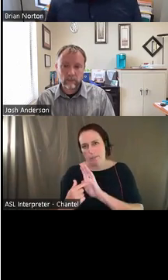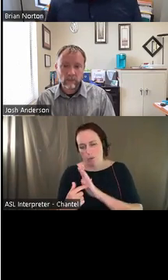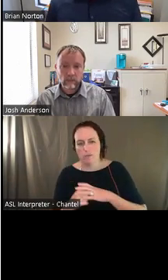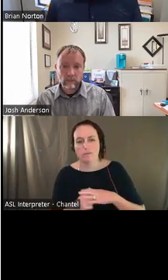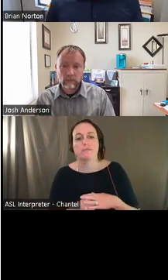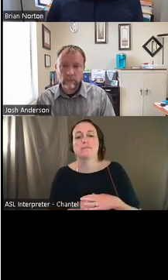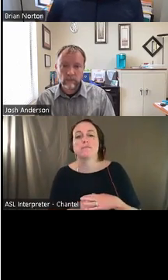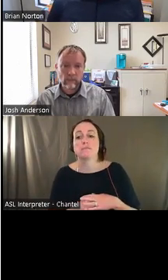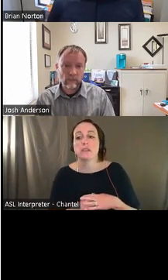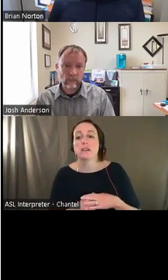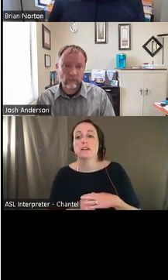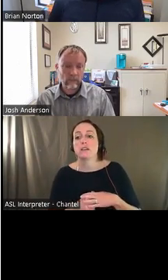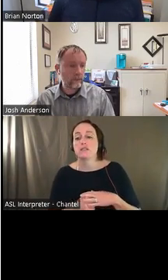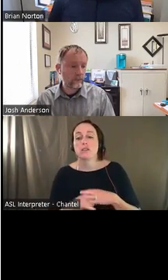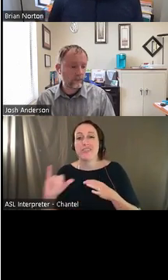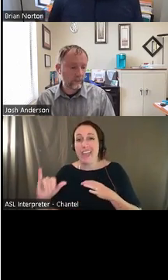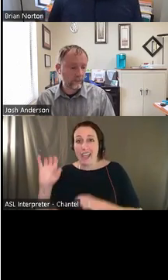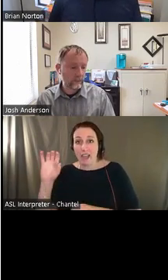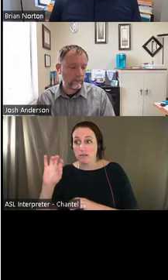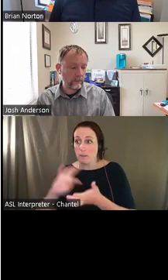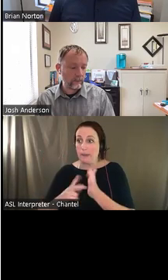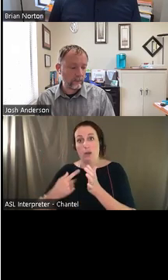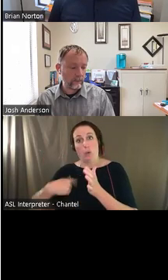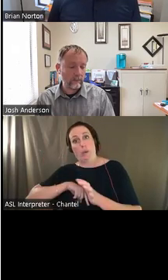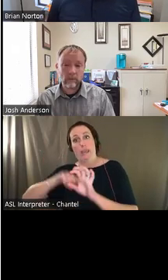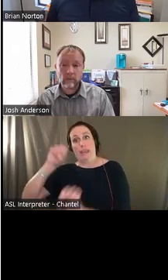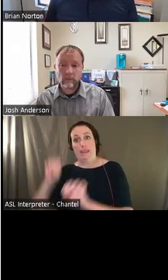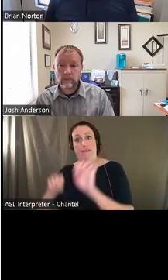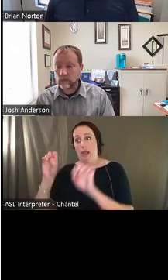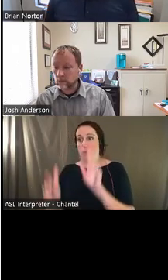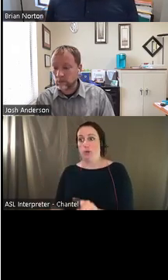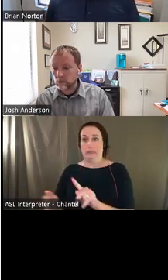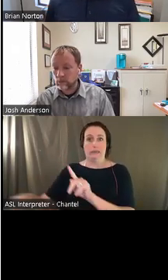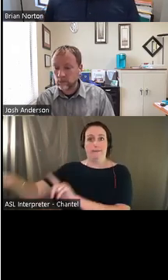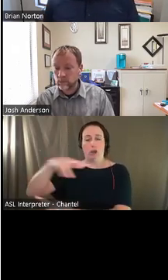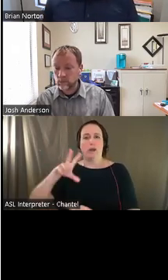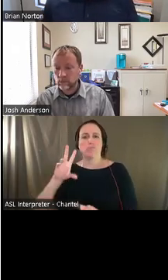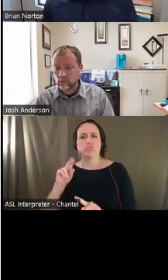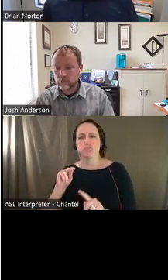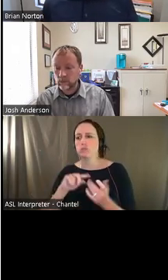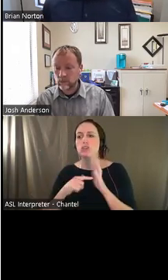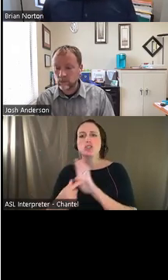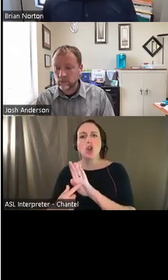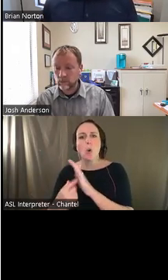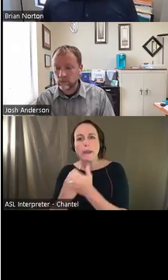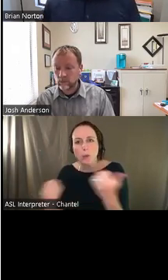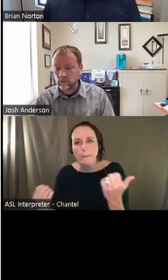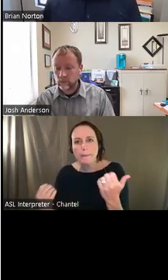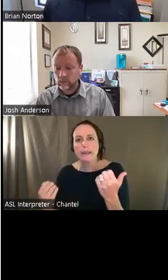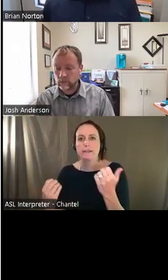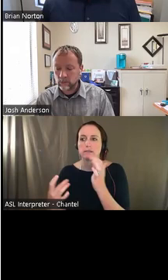evaluation. It's just a demonstration. You were just showing some bells and whistles and help, helping people make informed decisions